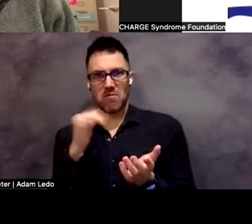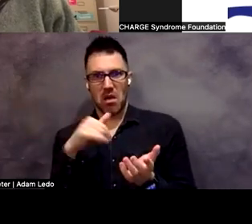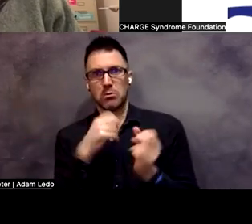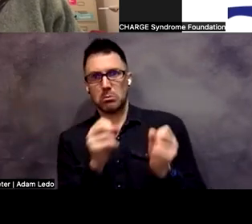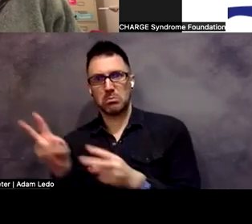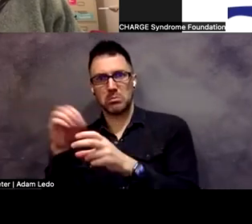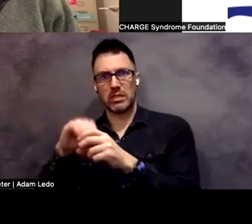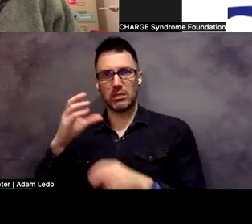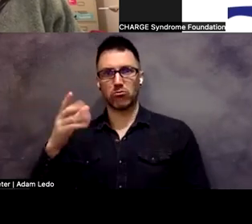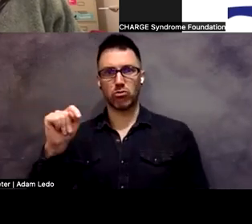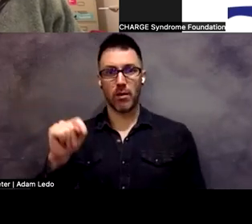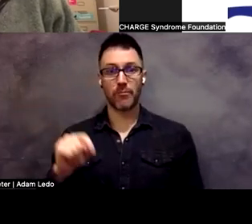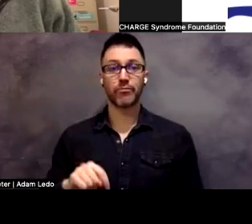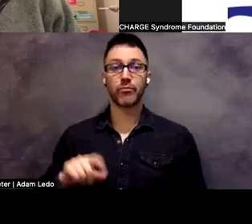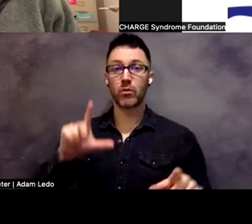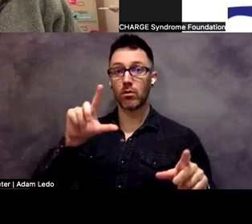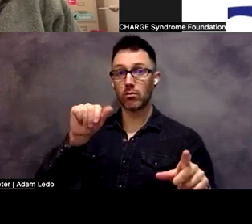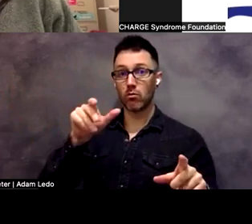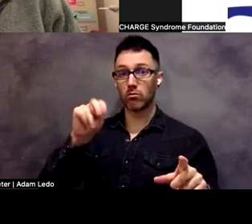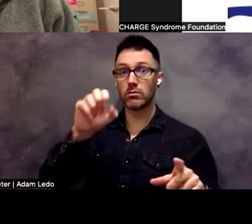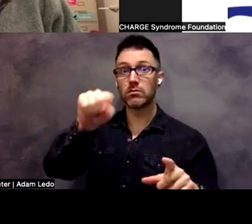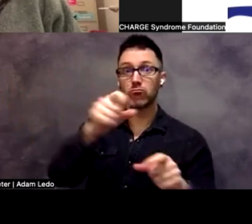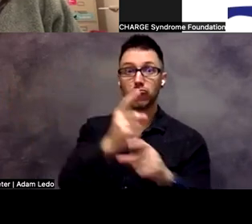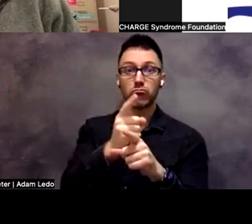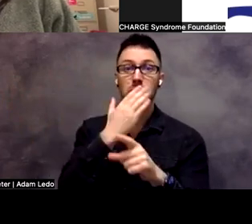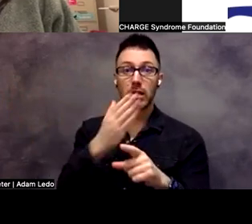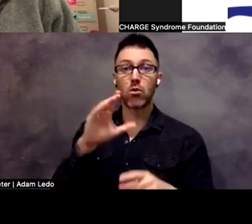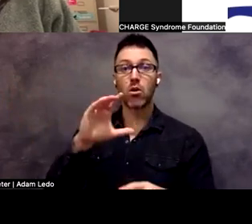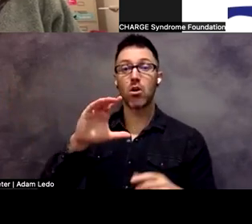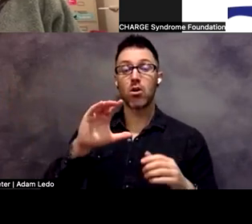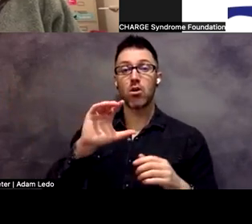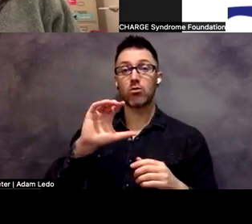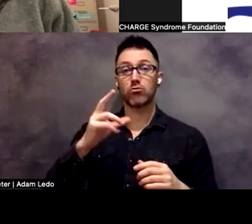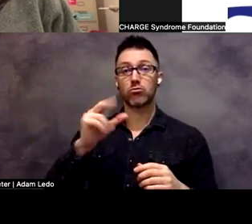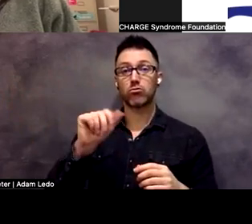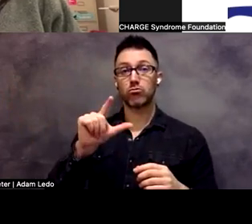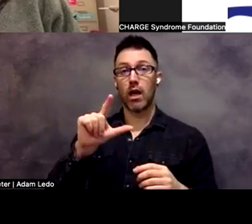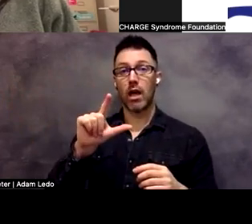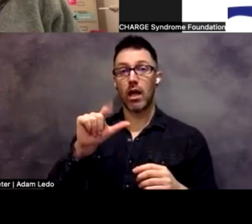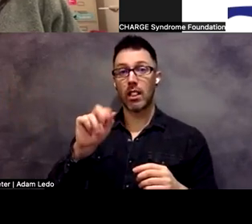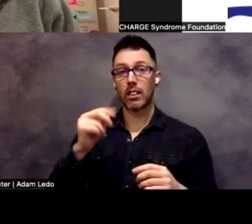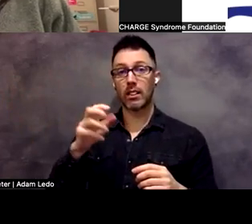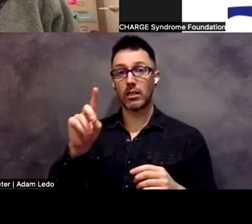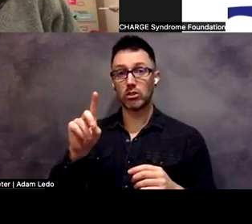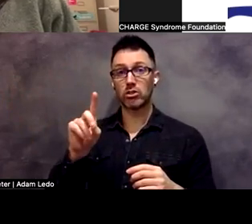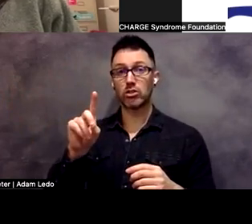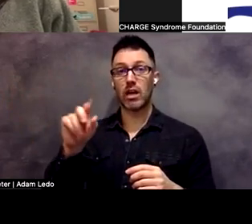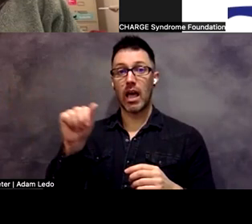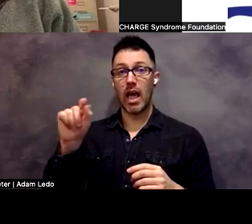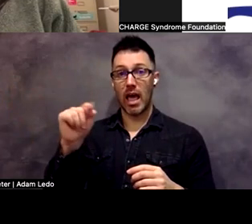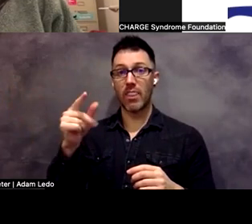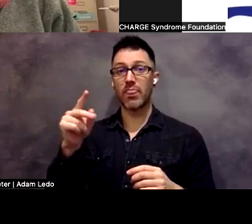great point. Challenged Athletes Foundation, they do give equipment to people with disabilities. They